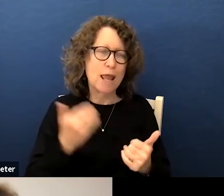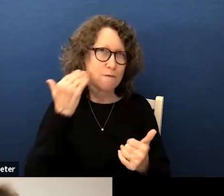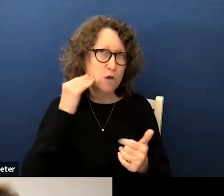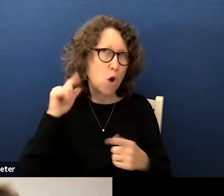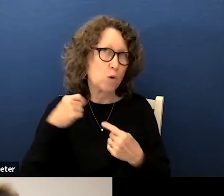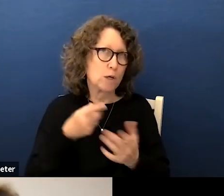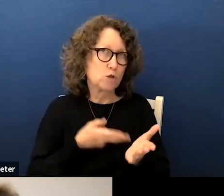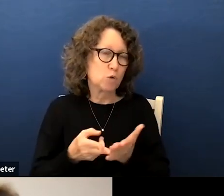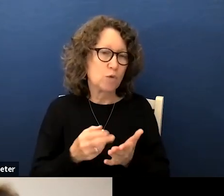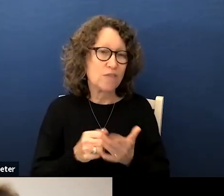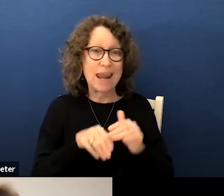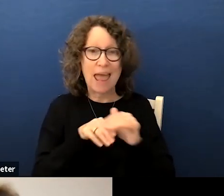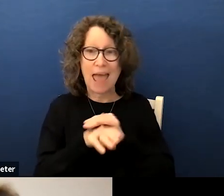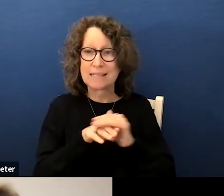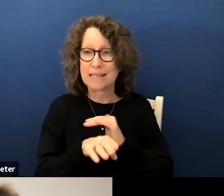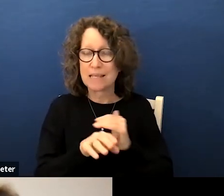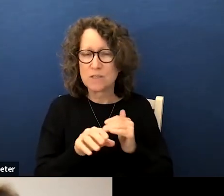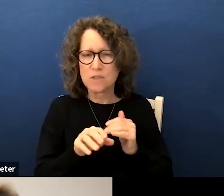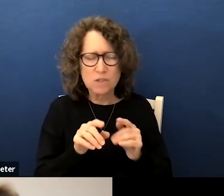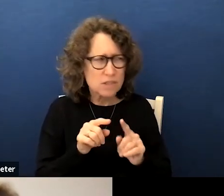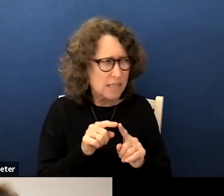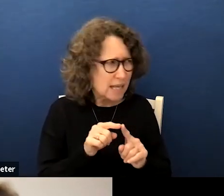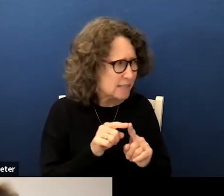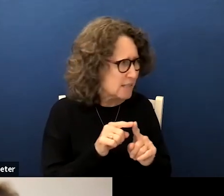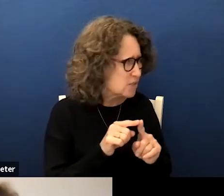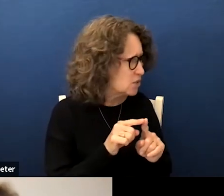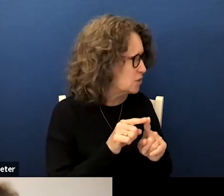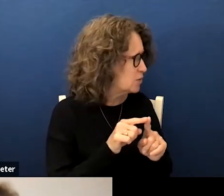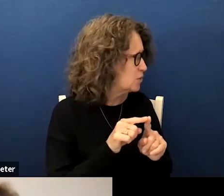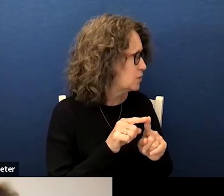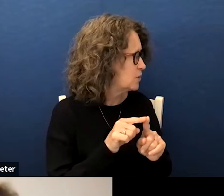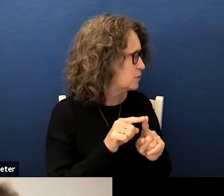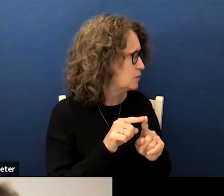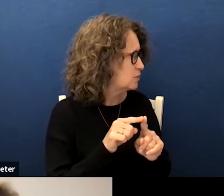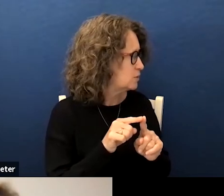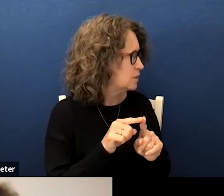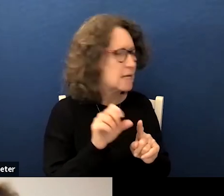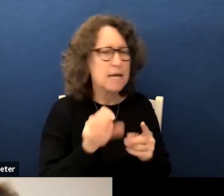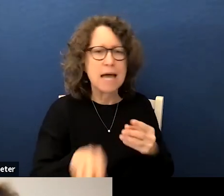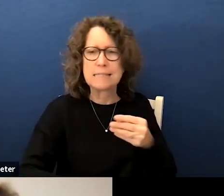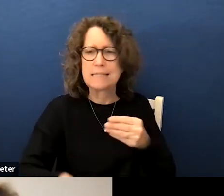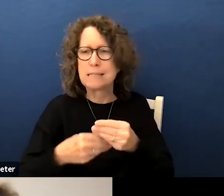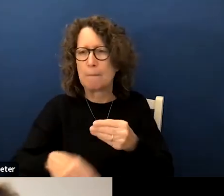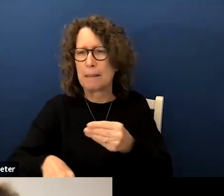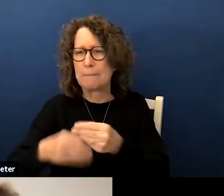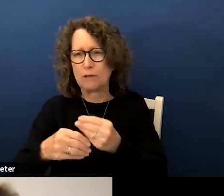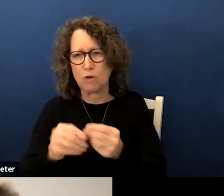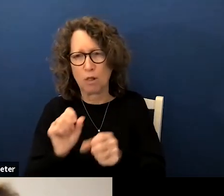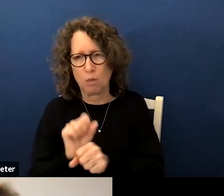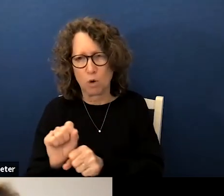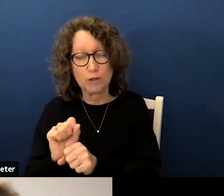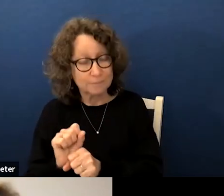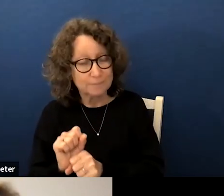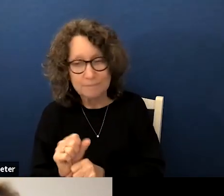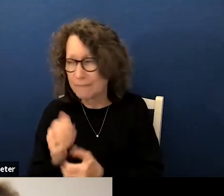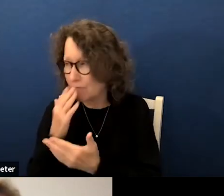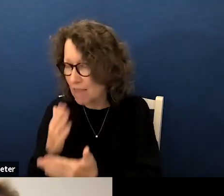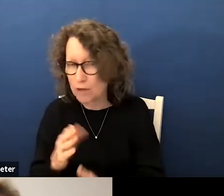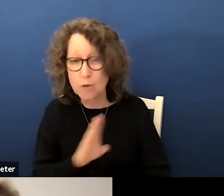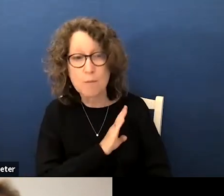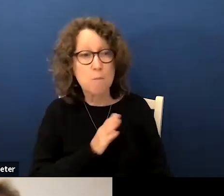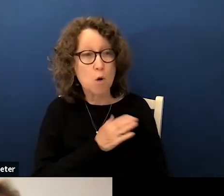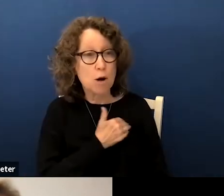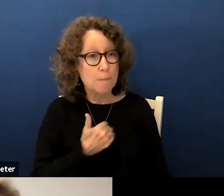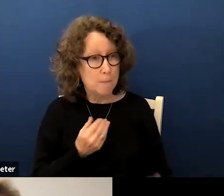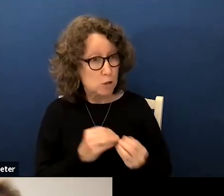true which is access to some but not all and for those reasons i i support it thank you board members further